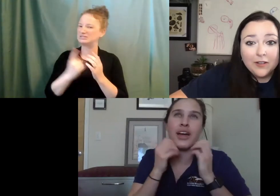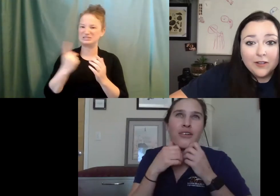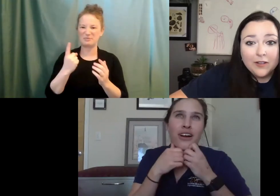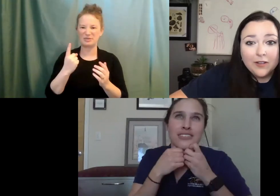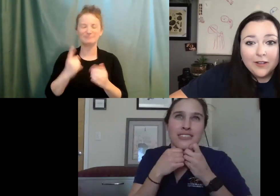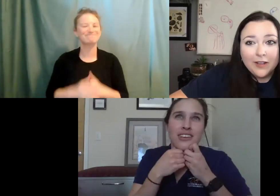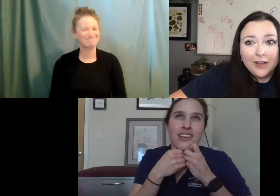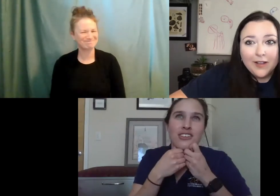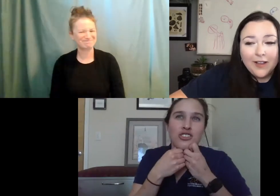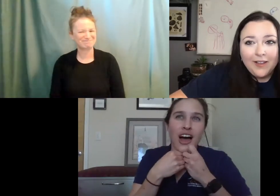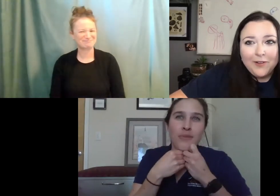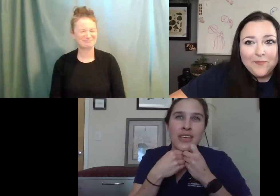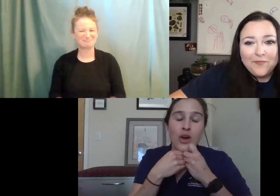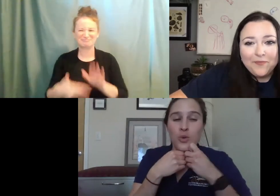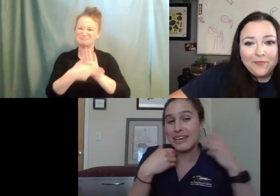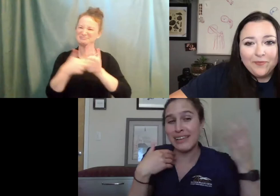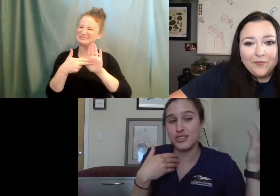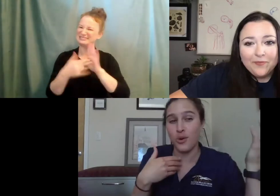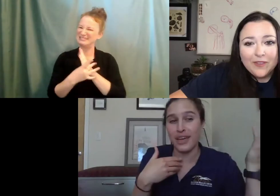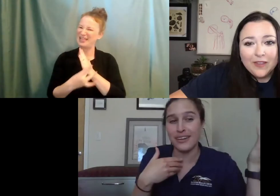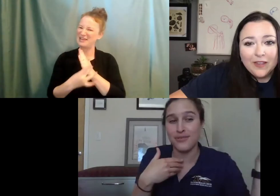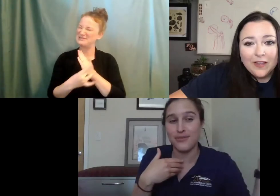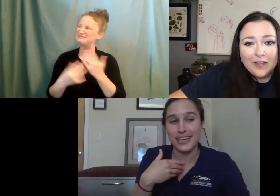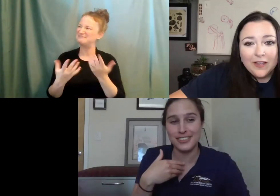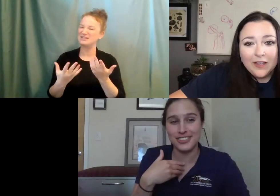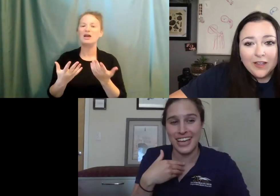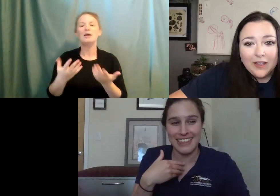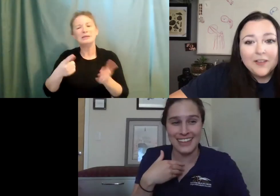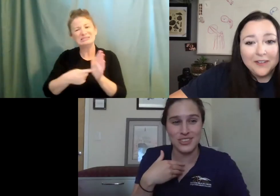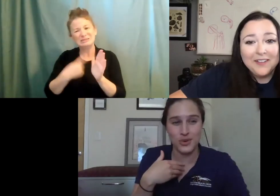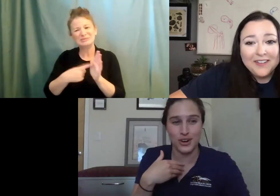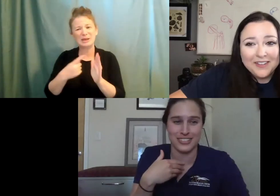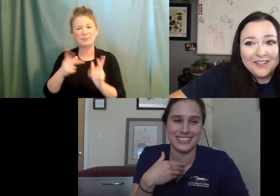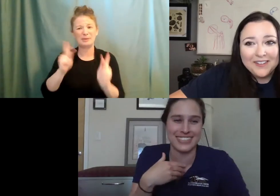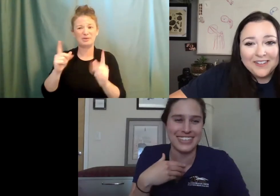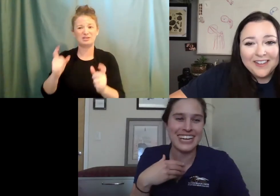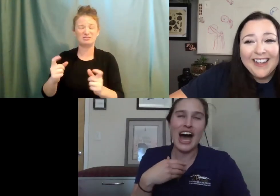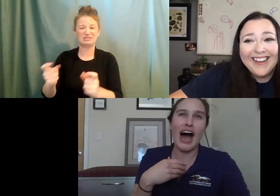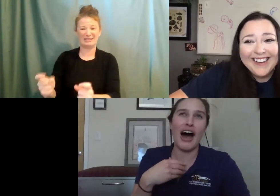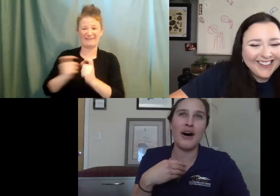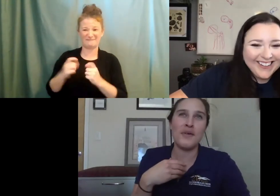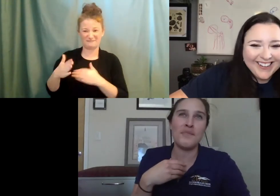categorize as slimy. We get like donated fish and that's the worst.